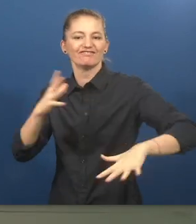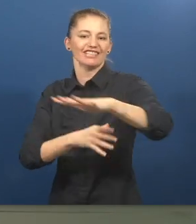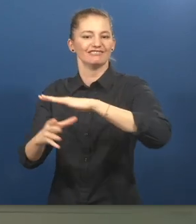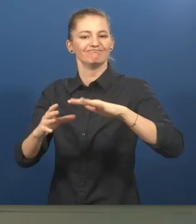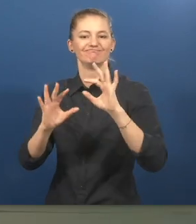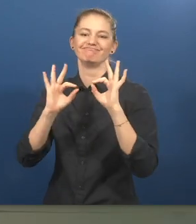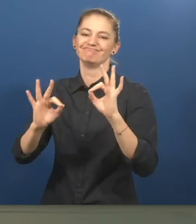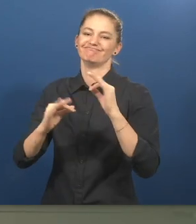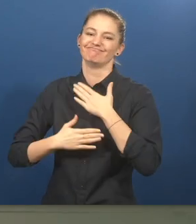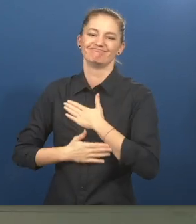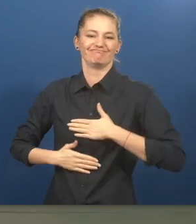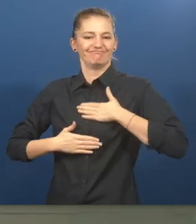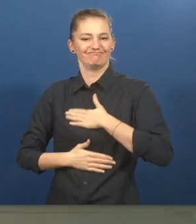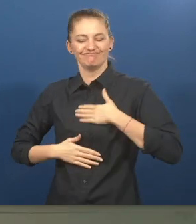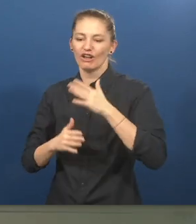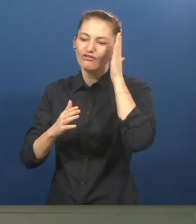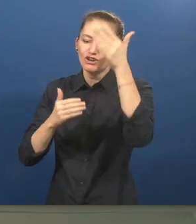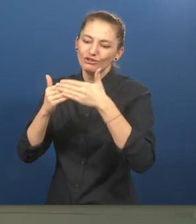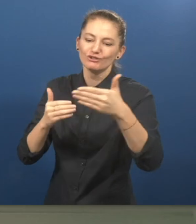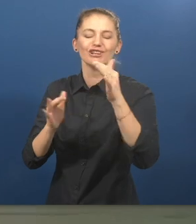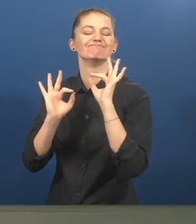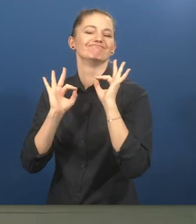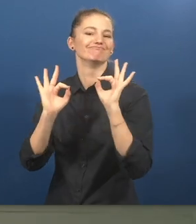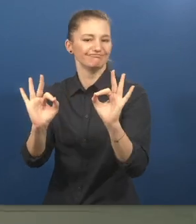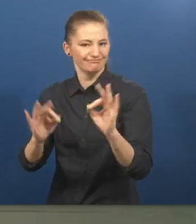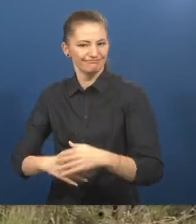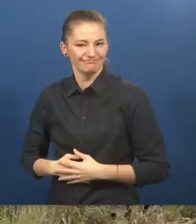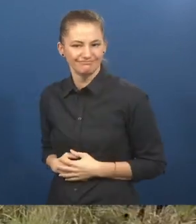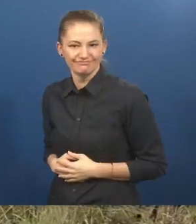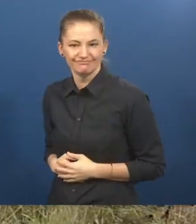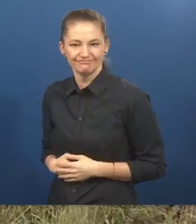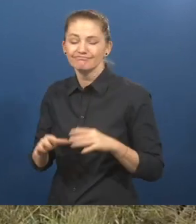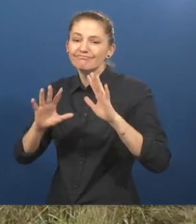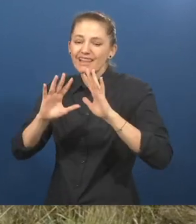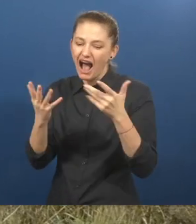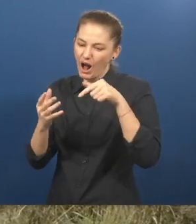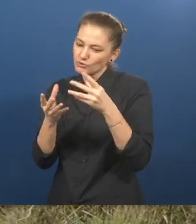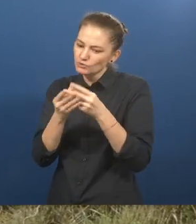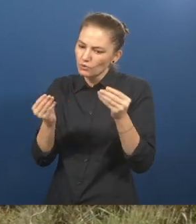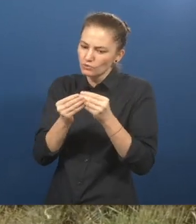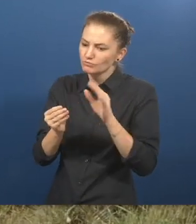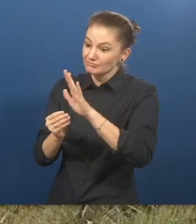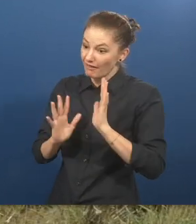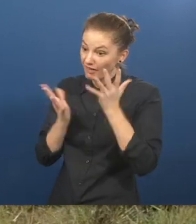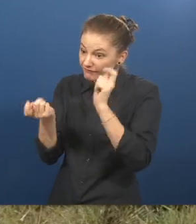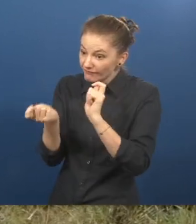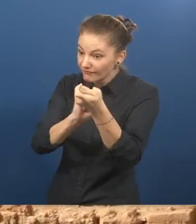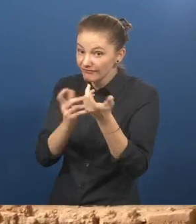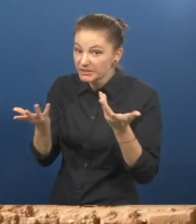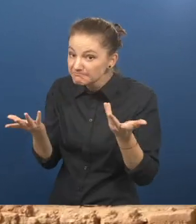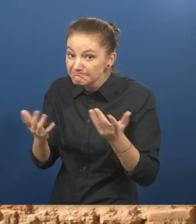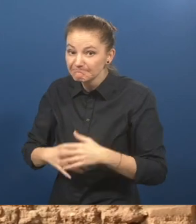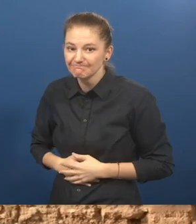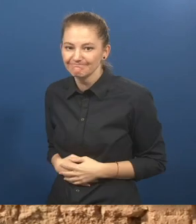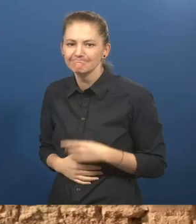way that was meaningful and could provide long-term change for them. How did this solution change your life?